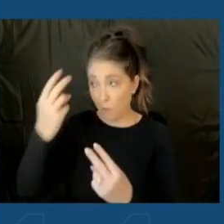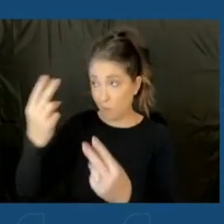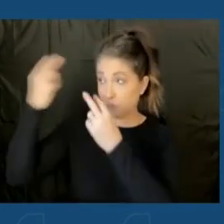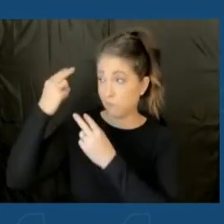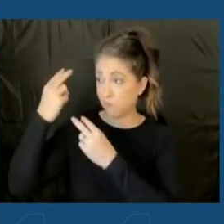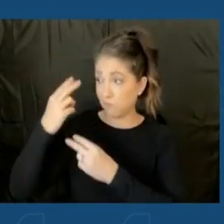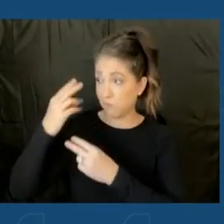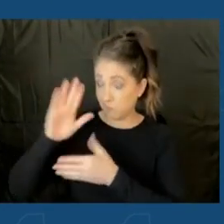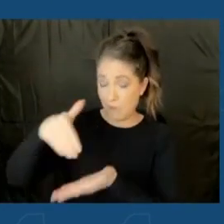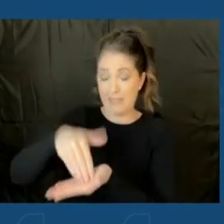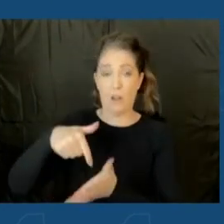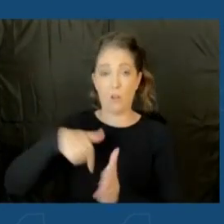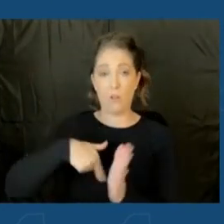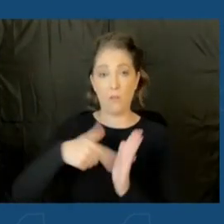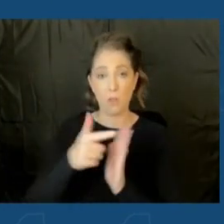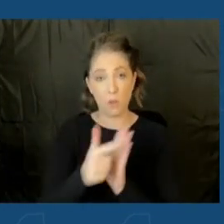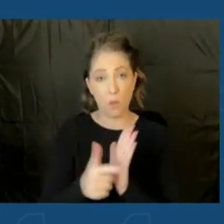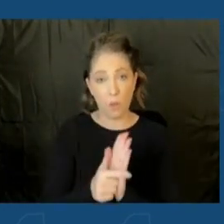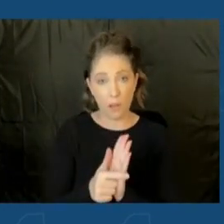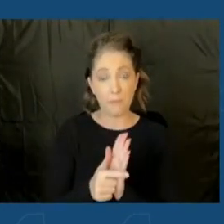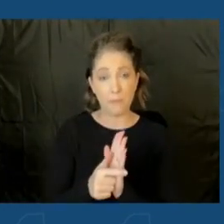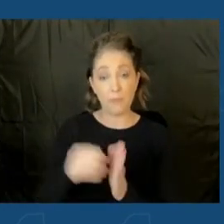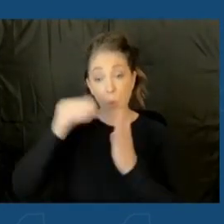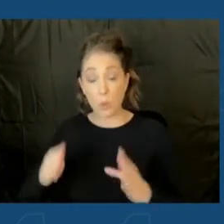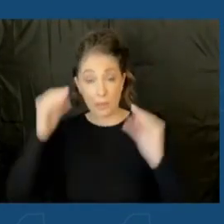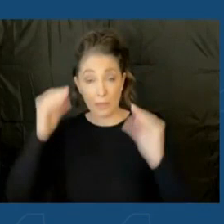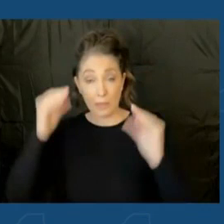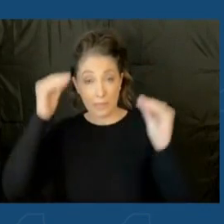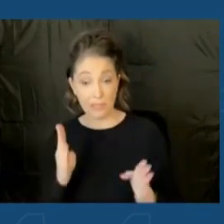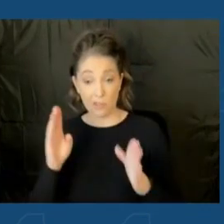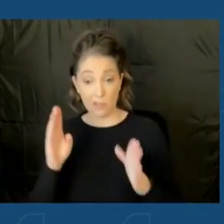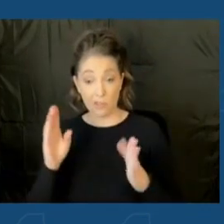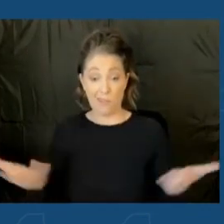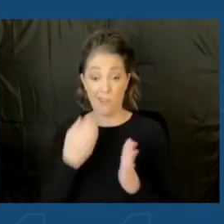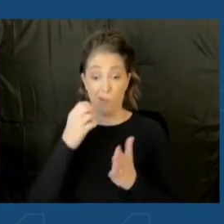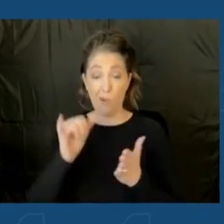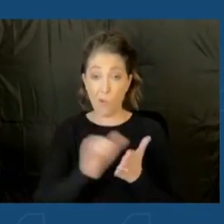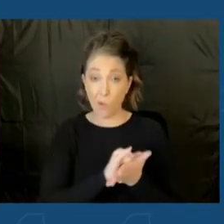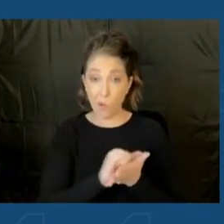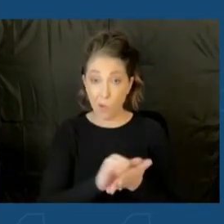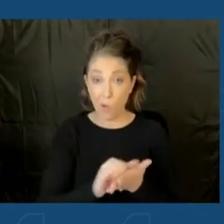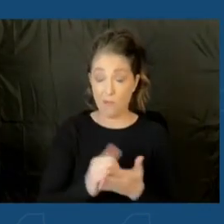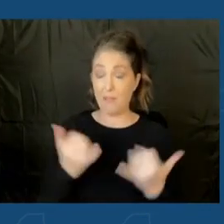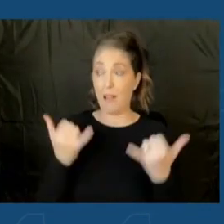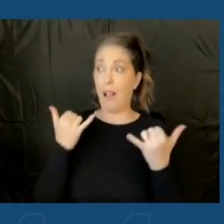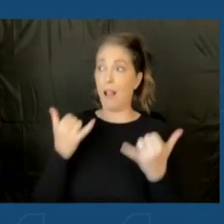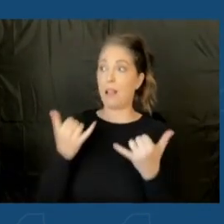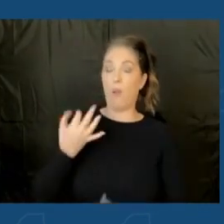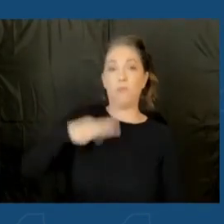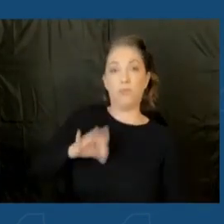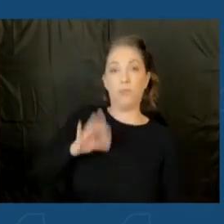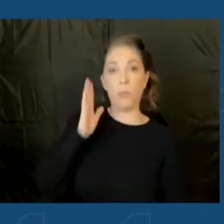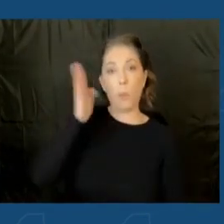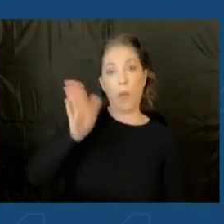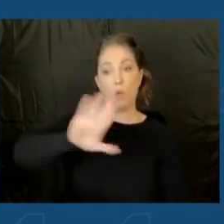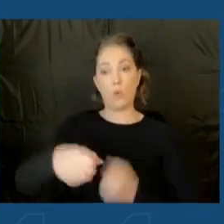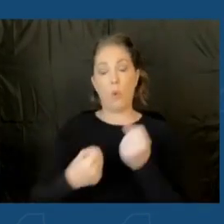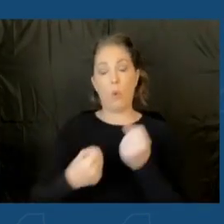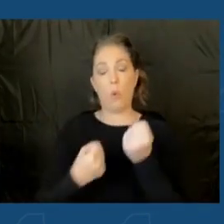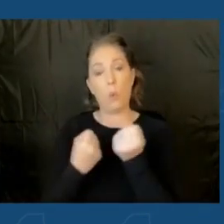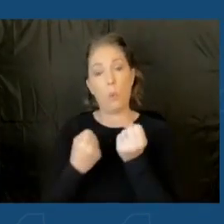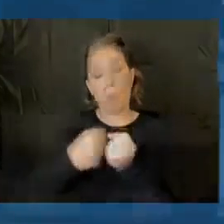law, and the students and teachers in the state of New York will now benefit from your support of this legislation.